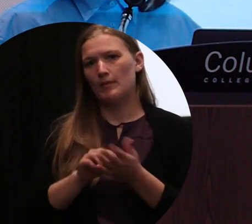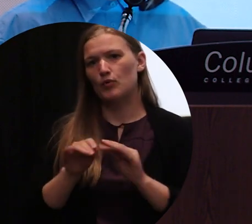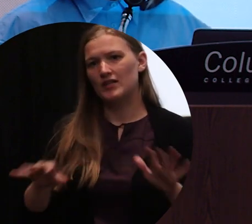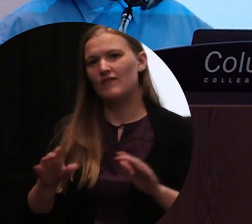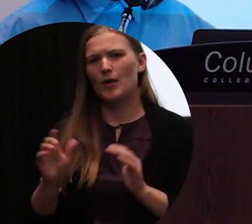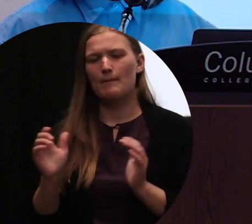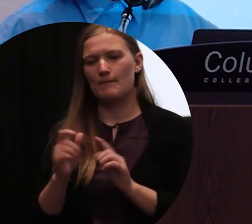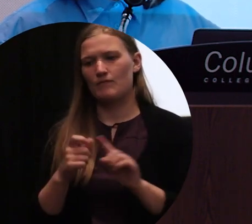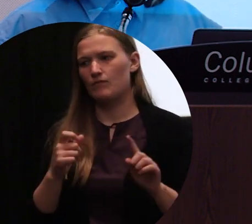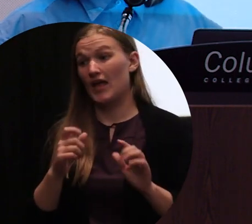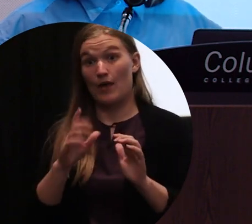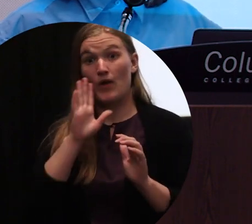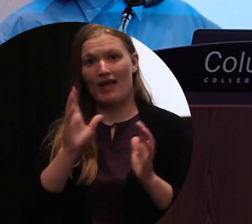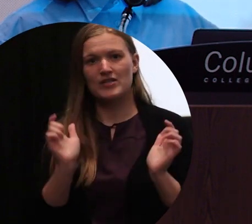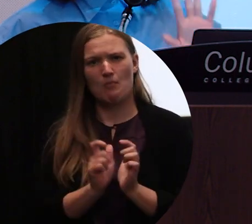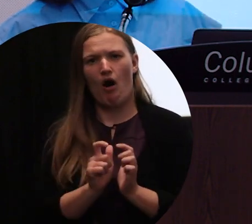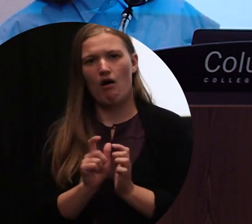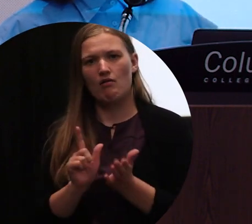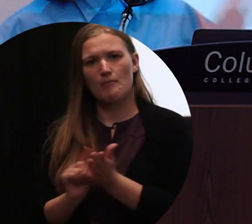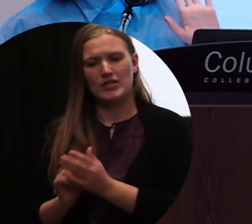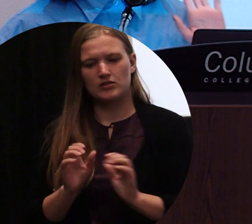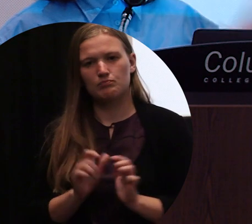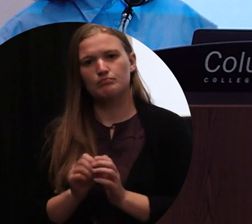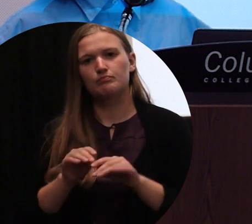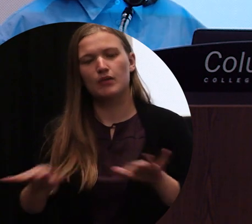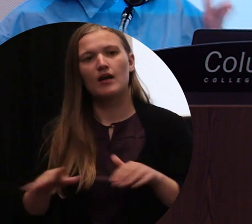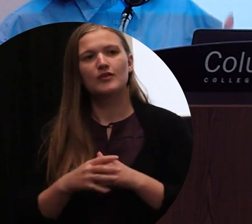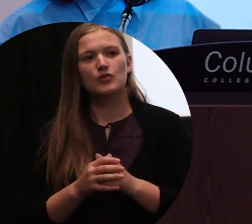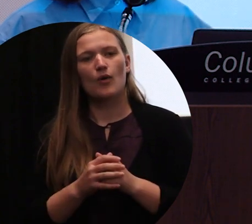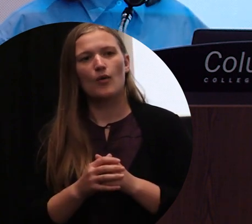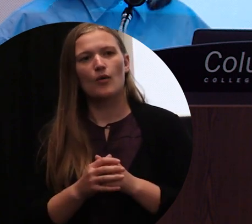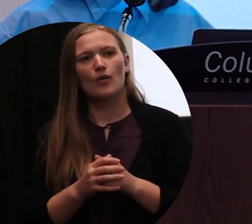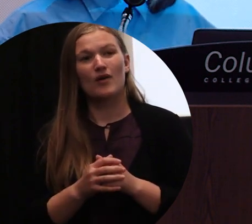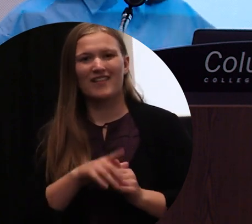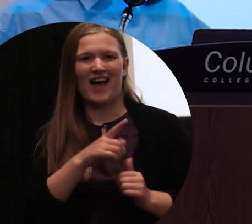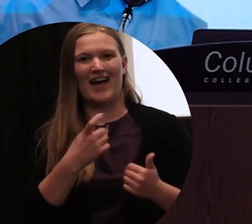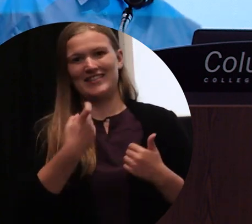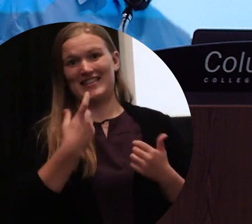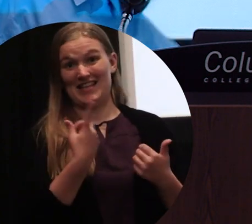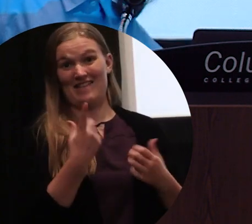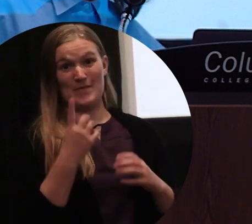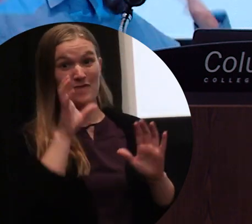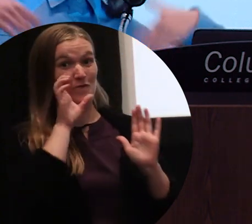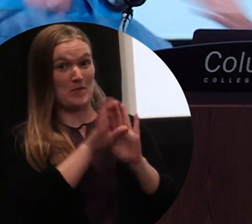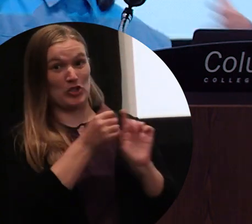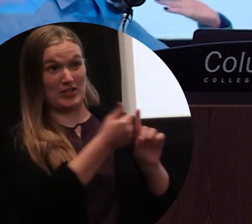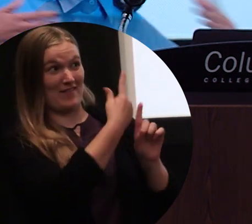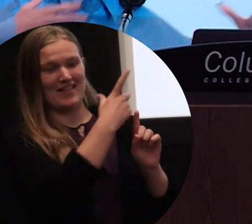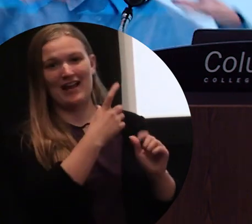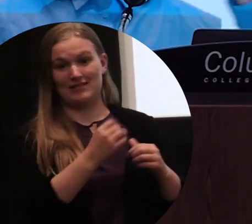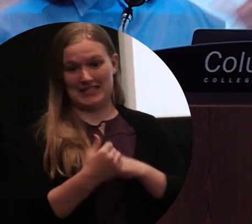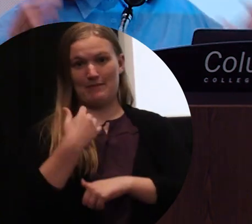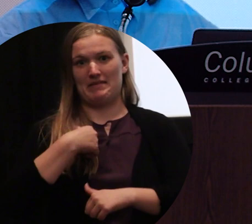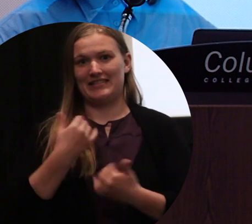by Small Editions. So we're like in, this is like a very exciting, I just got this like photo today. So they're like literally in the